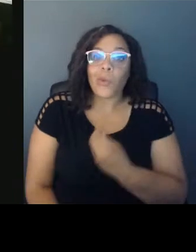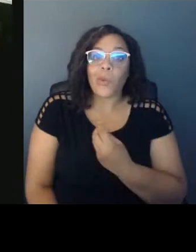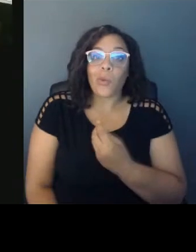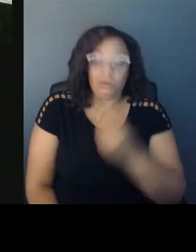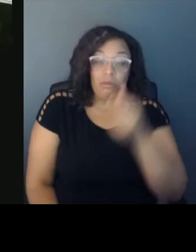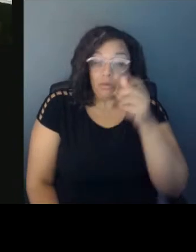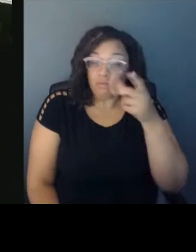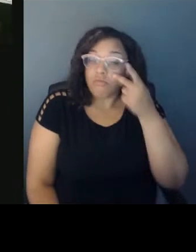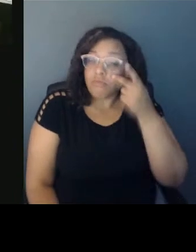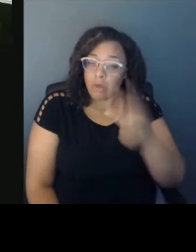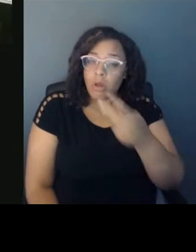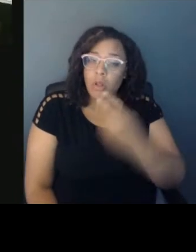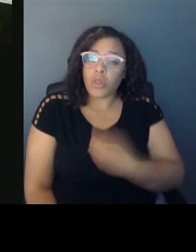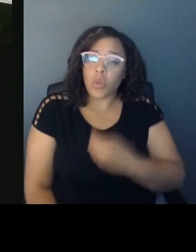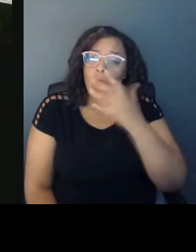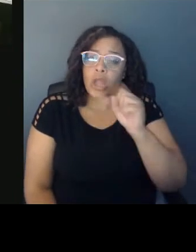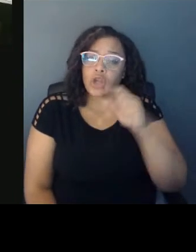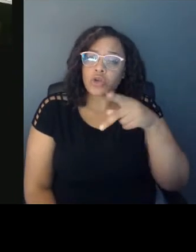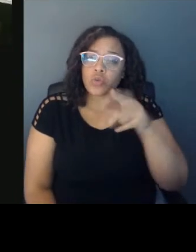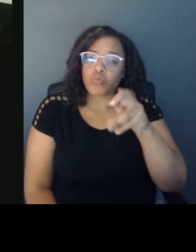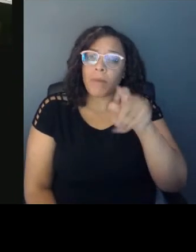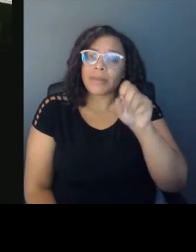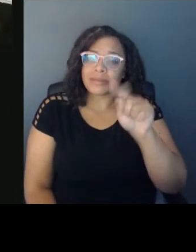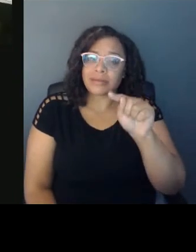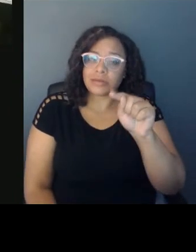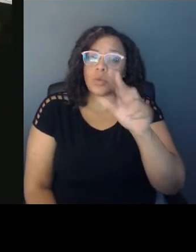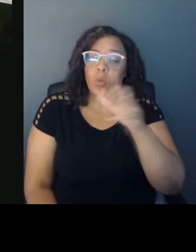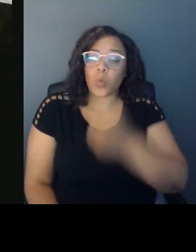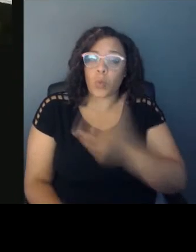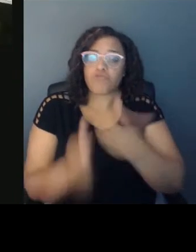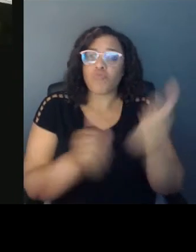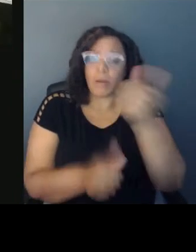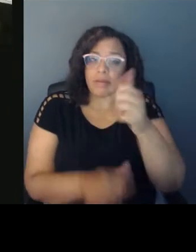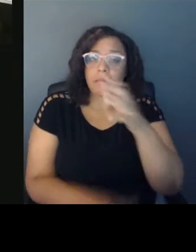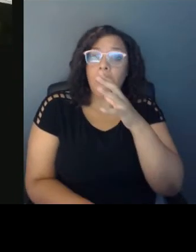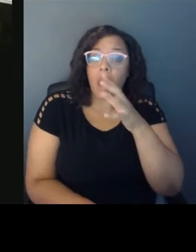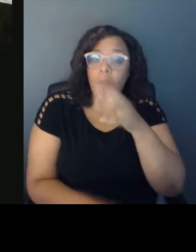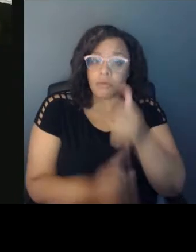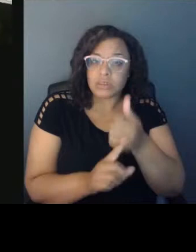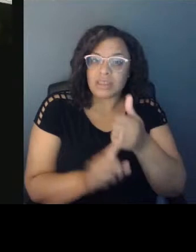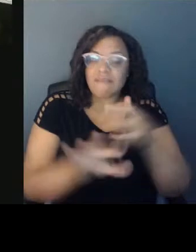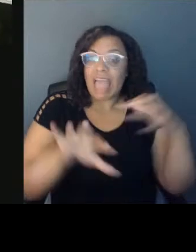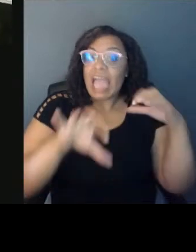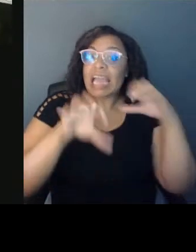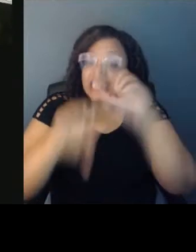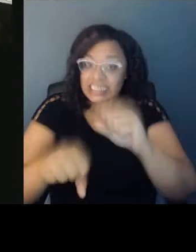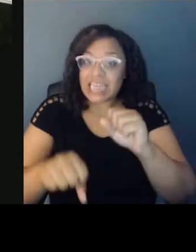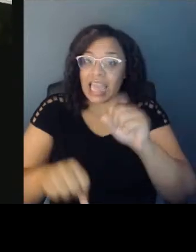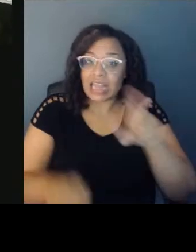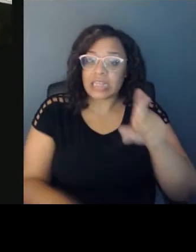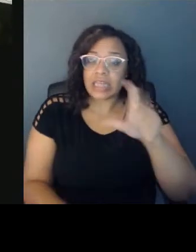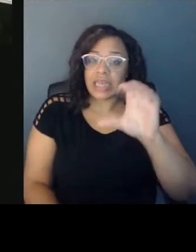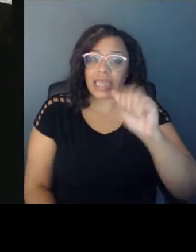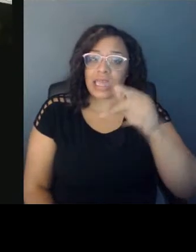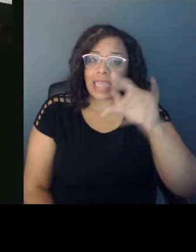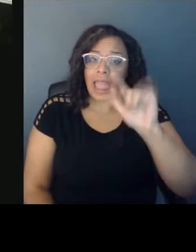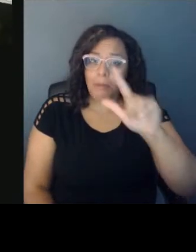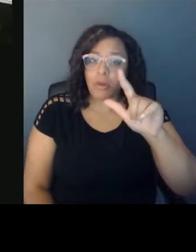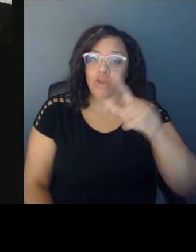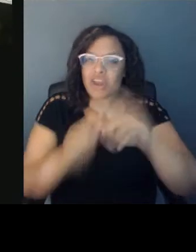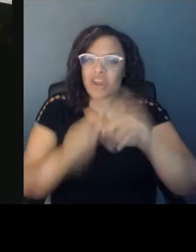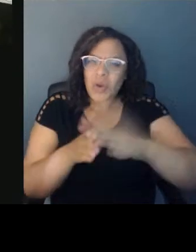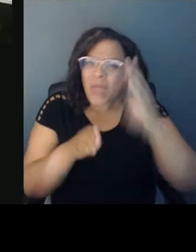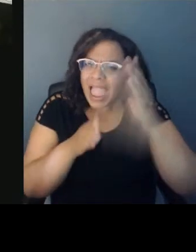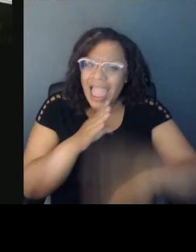Capitol and try and upend an election where there was no evidence of any fraud, no evidence of